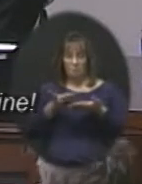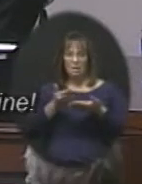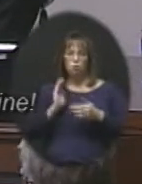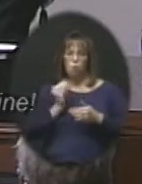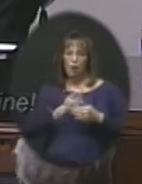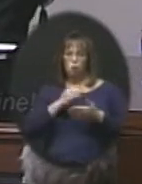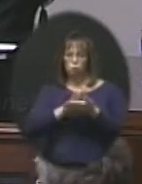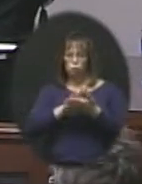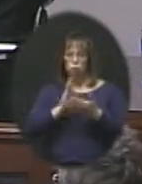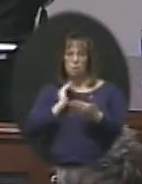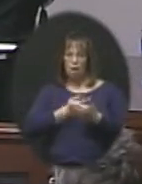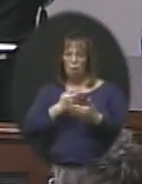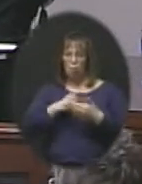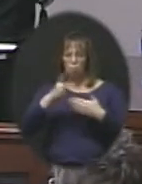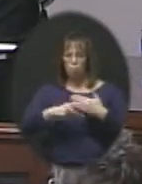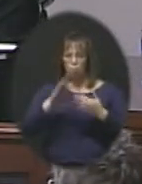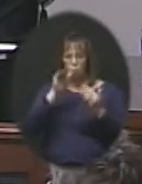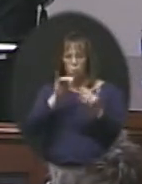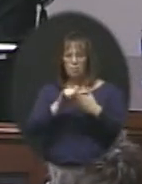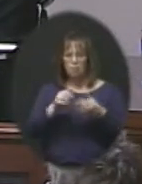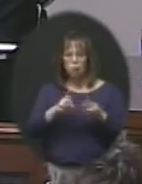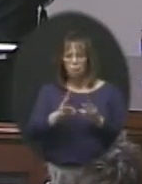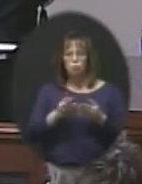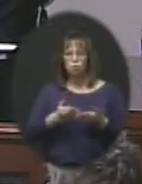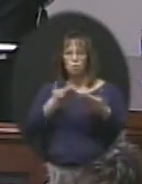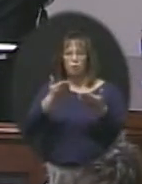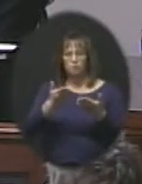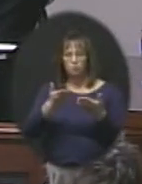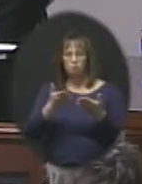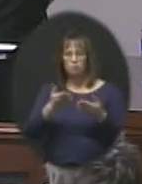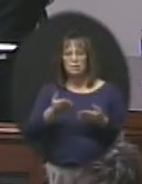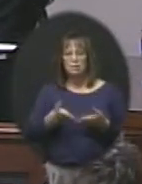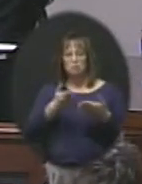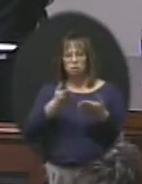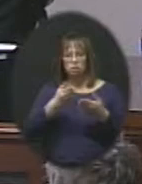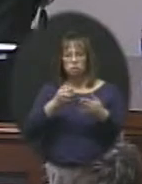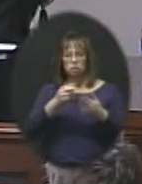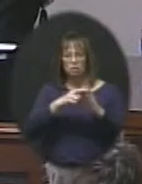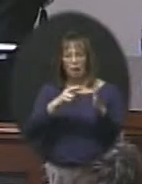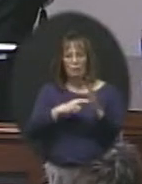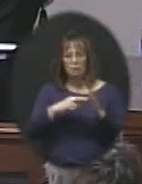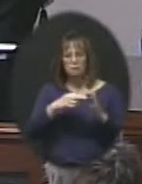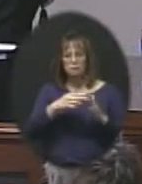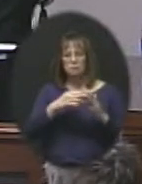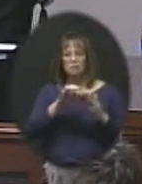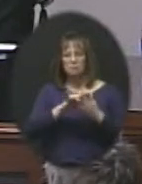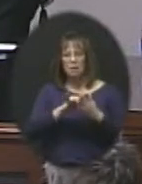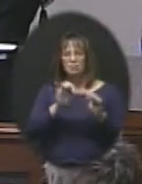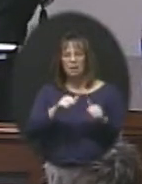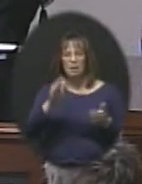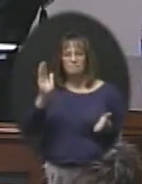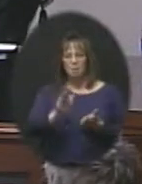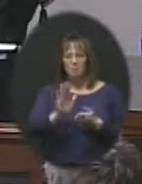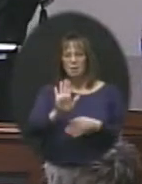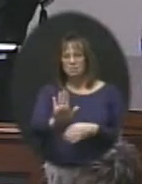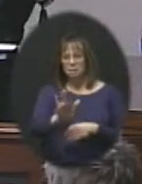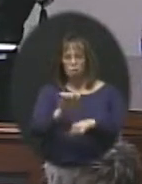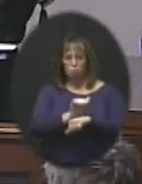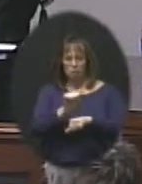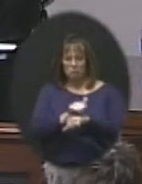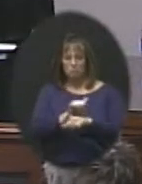programs. And we hope that this is a way of offering these suggested guidelines and best practices that they can then minimize their risks.